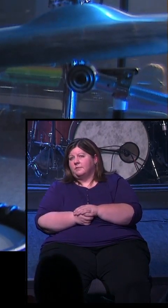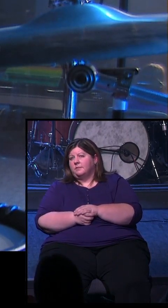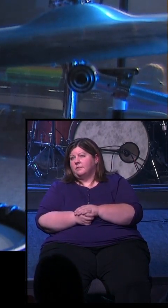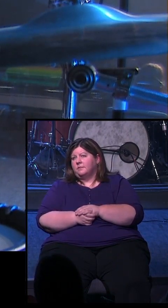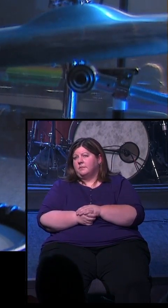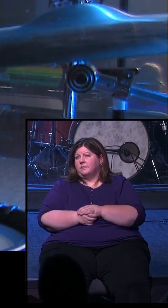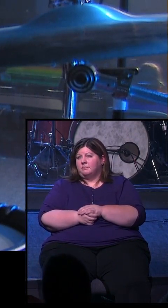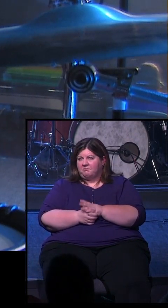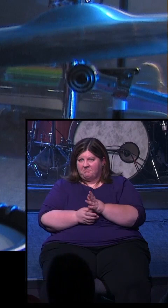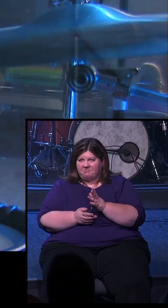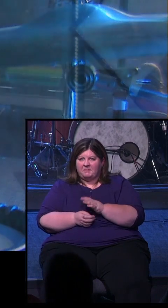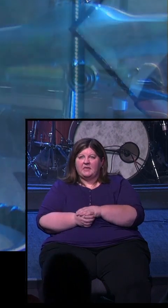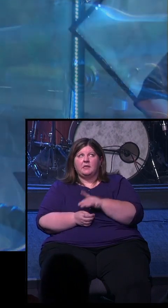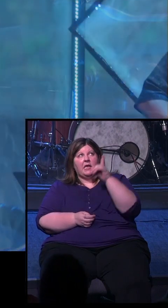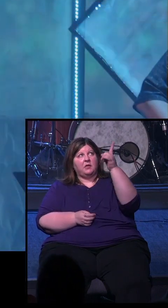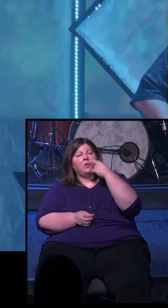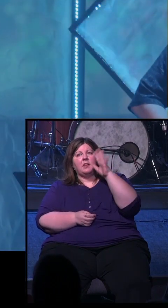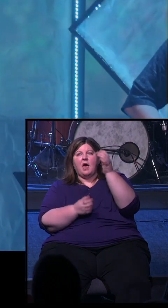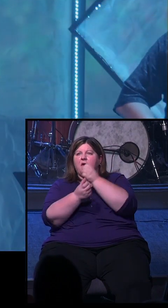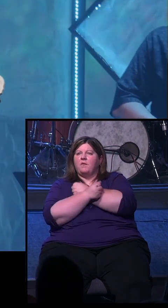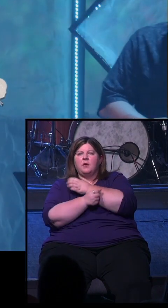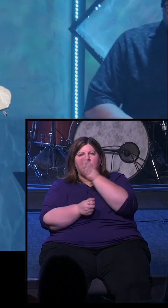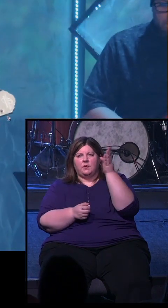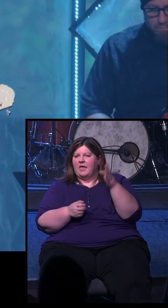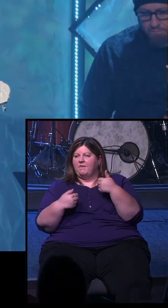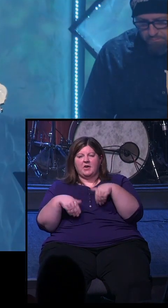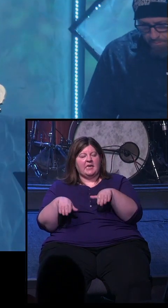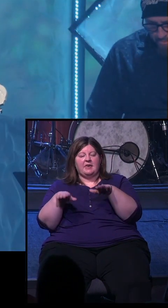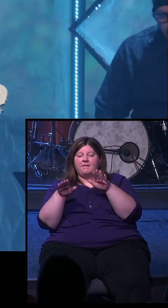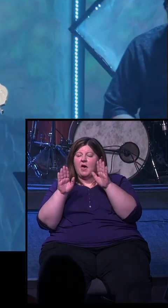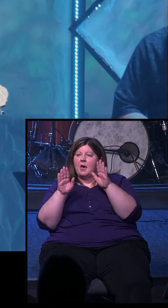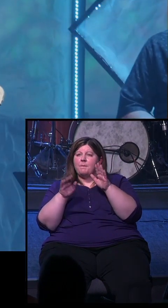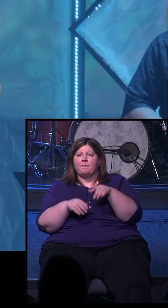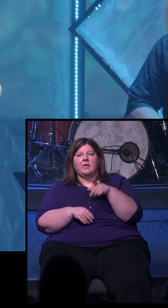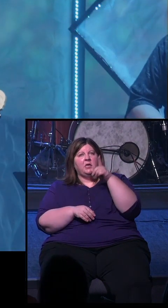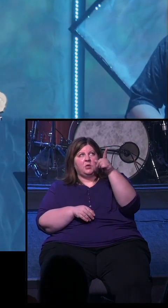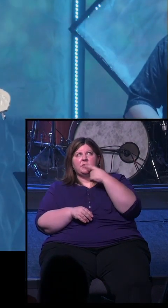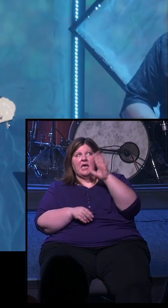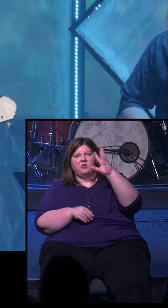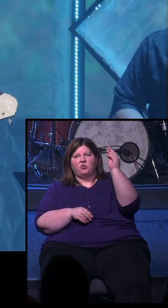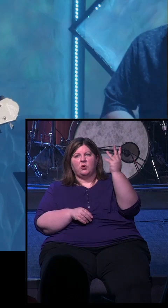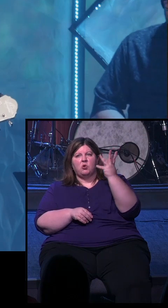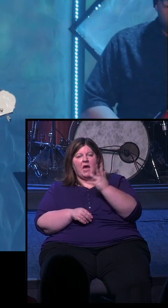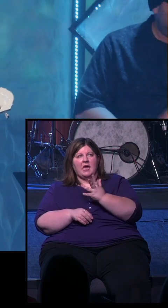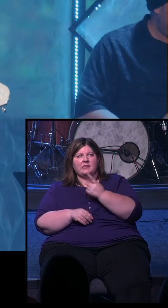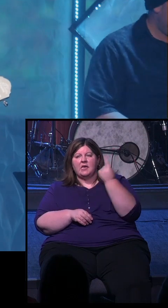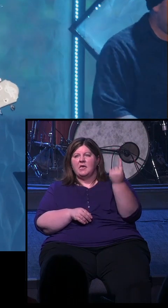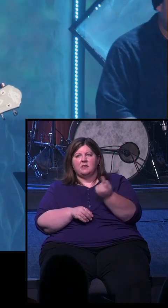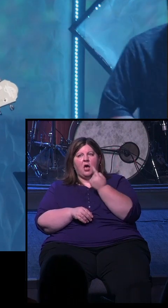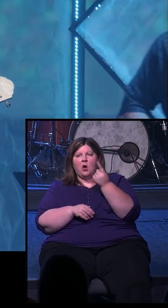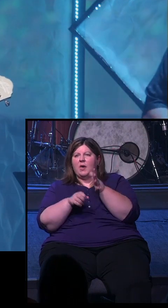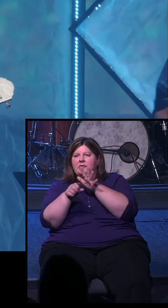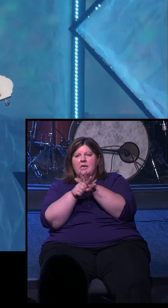If you said your love, you'll never give up. If you said your grace